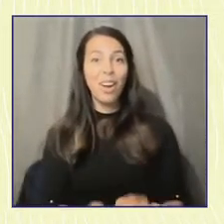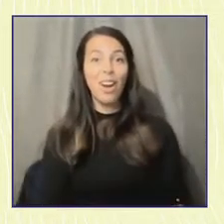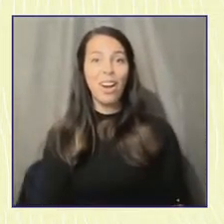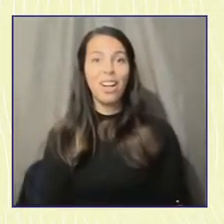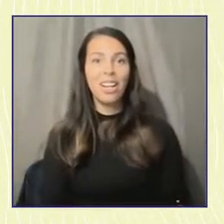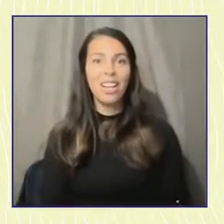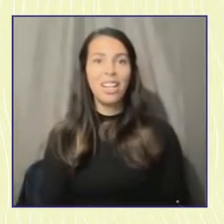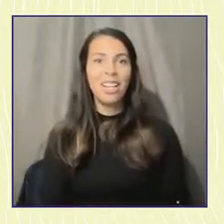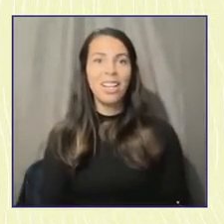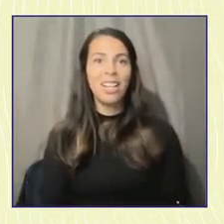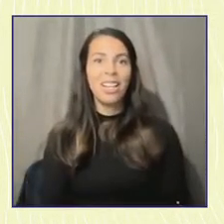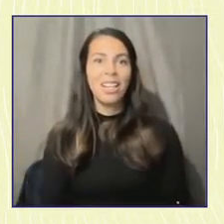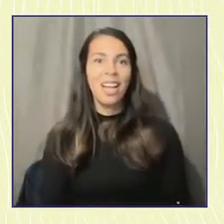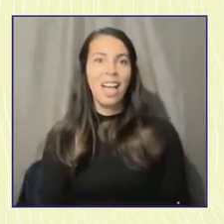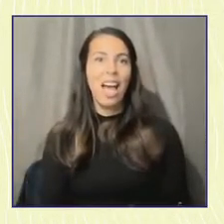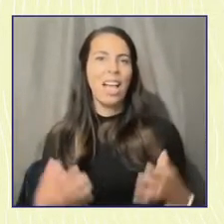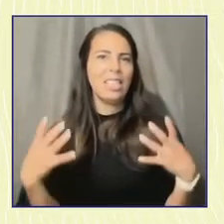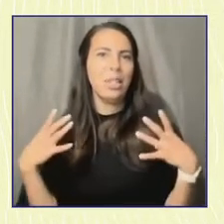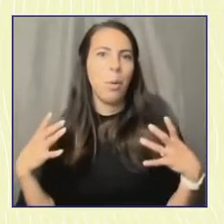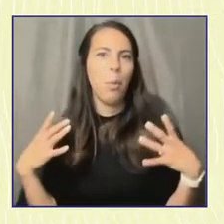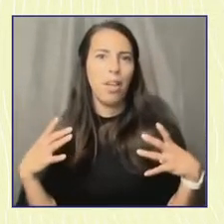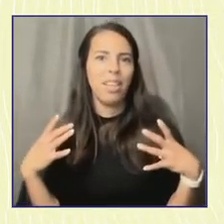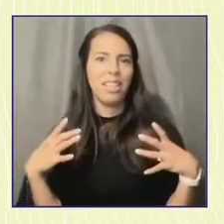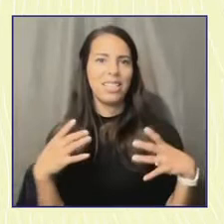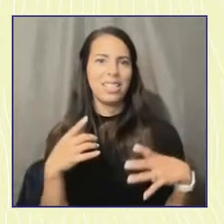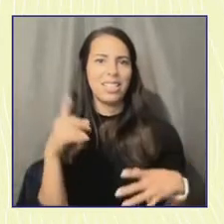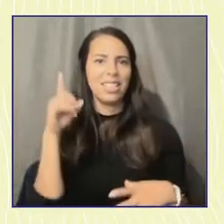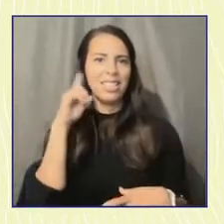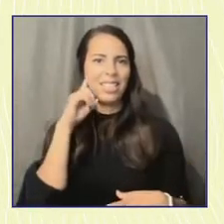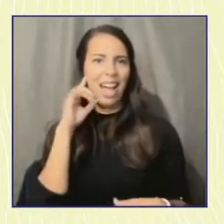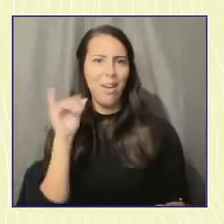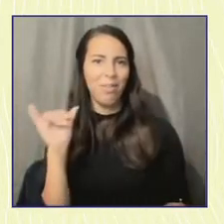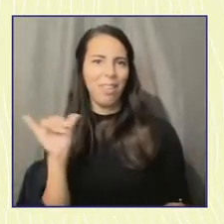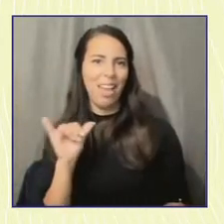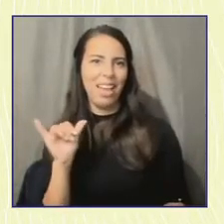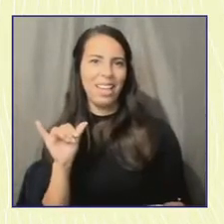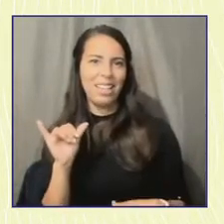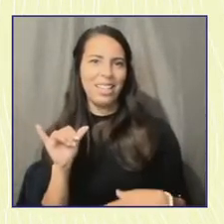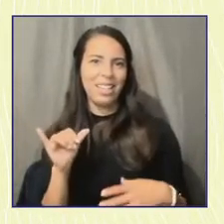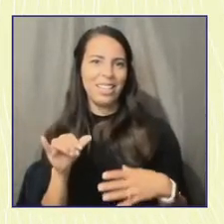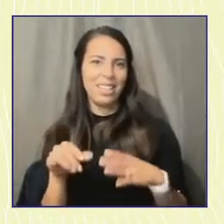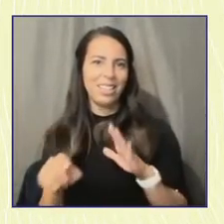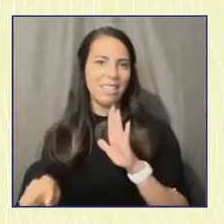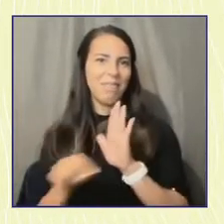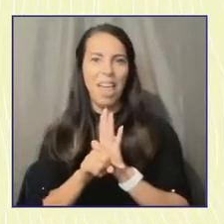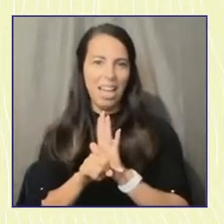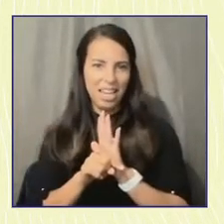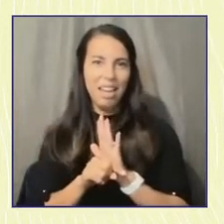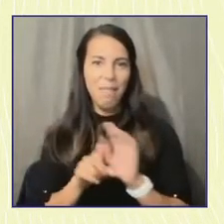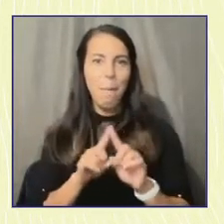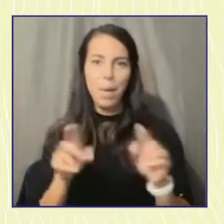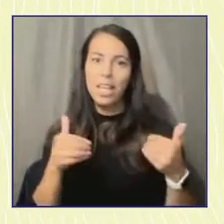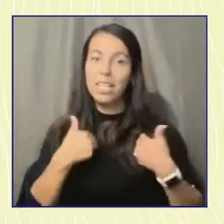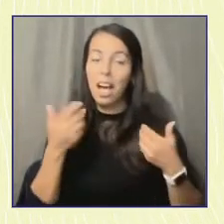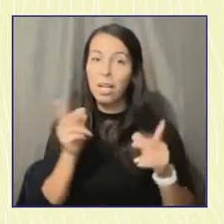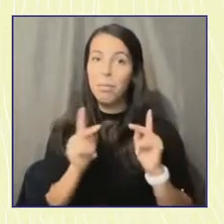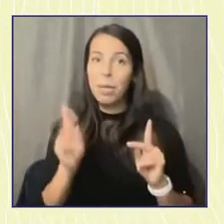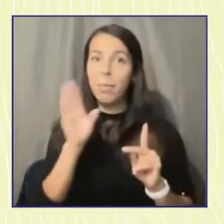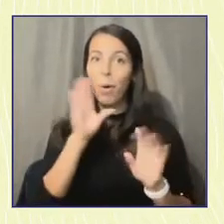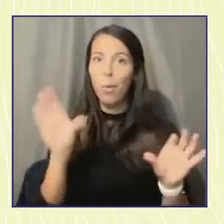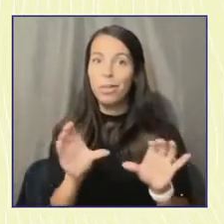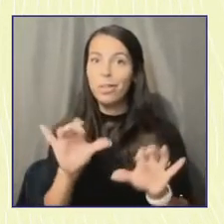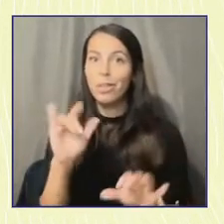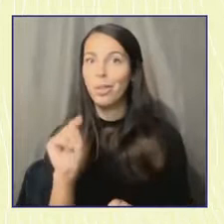don't want this to sound adversarial. But if you don't do it with young people, we're going to get it done one way or another. And I think that's the mindset